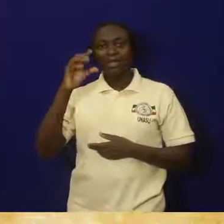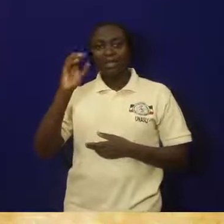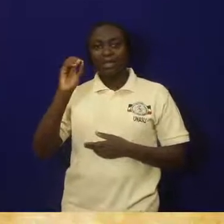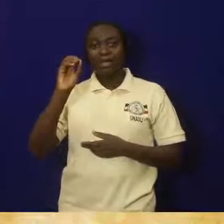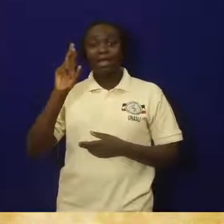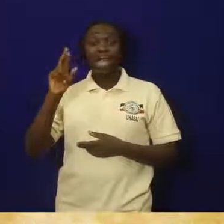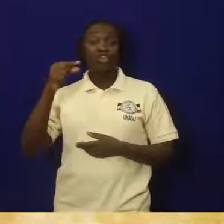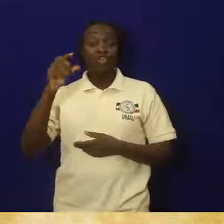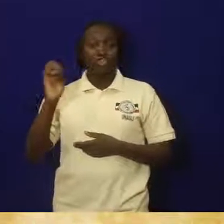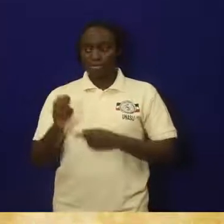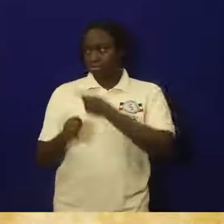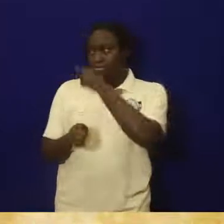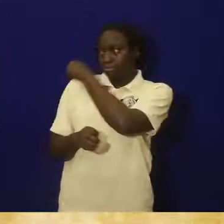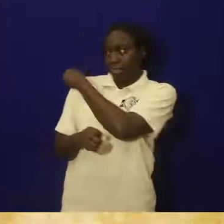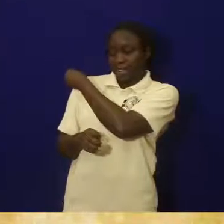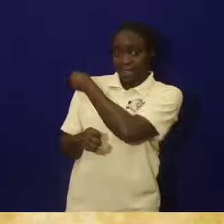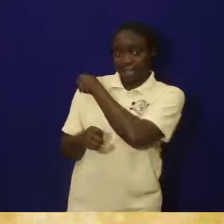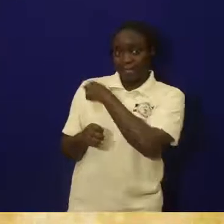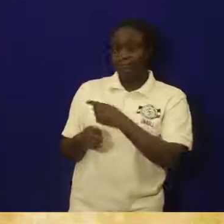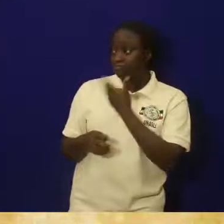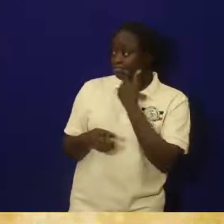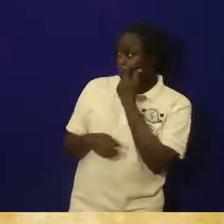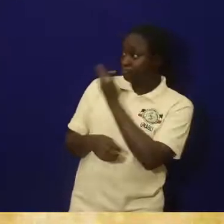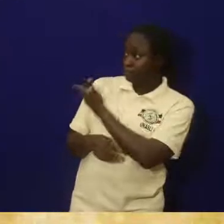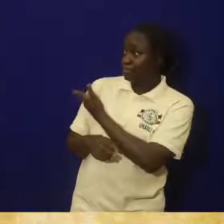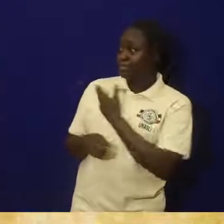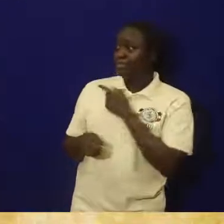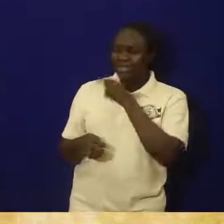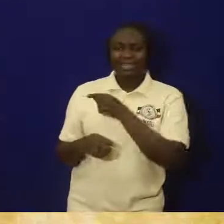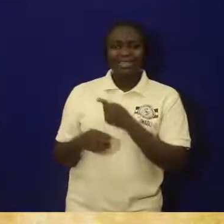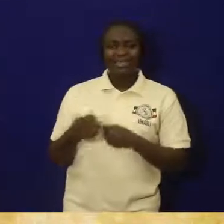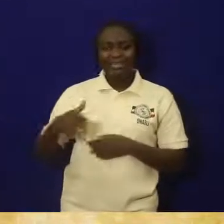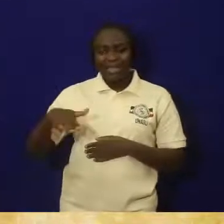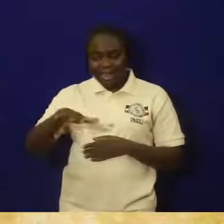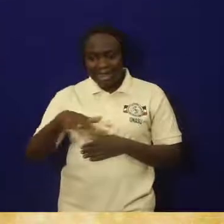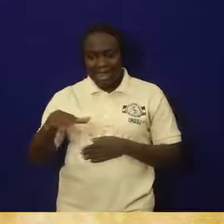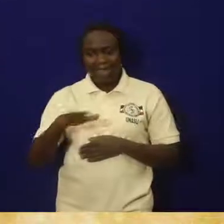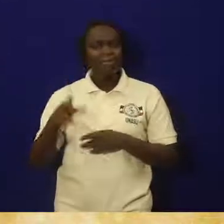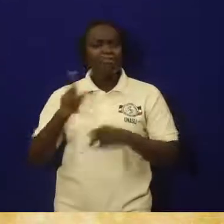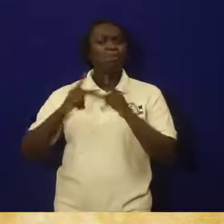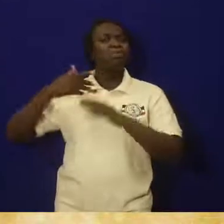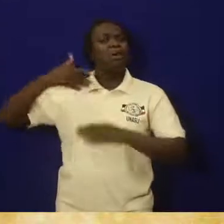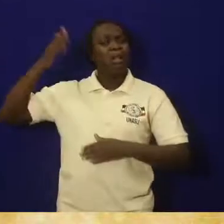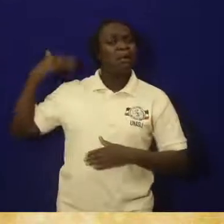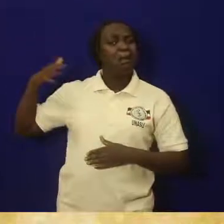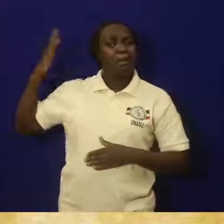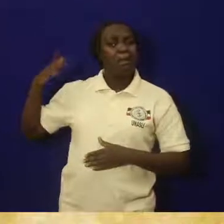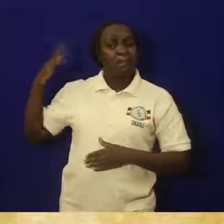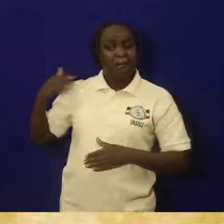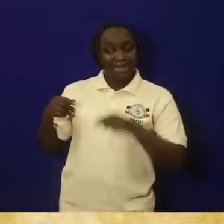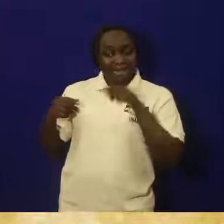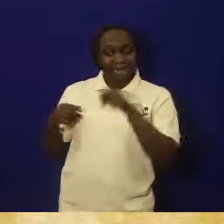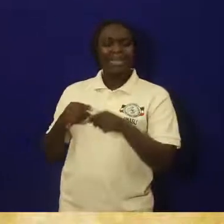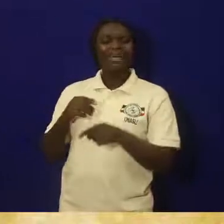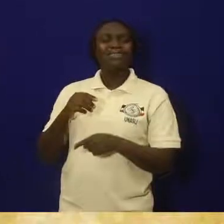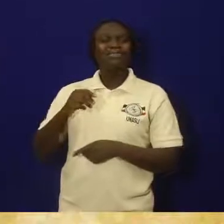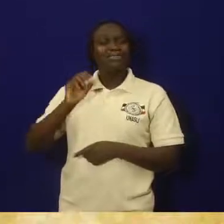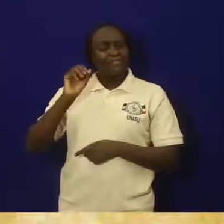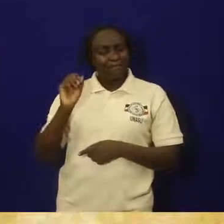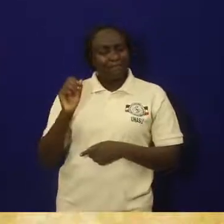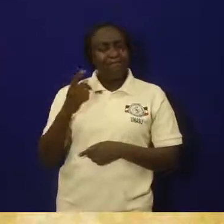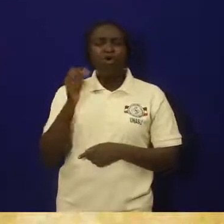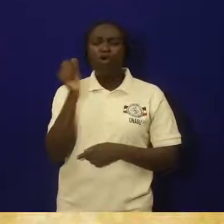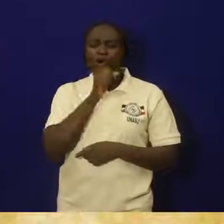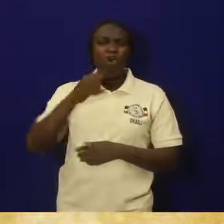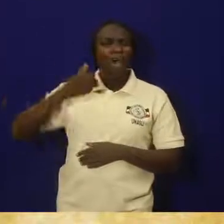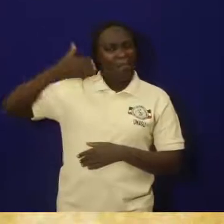is a stone-edged site. Actually, is the stone-edged site. And so, we will find the oldest